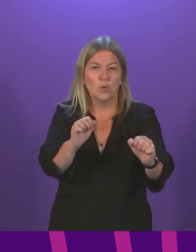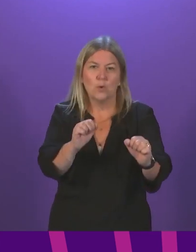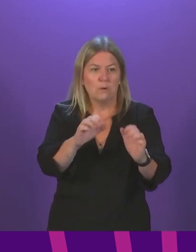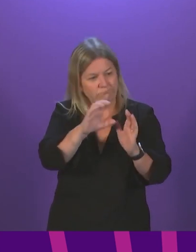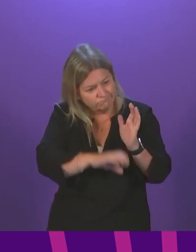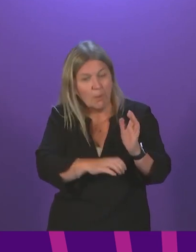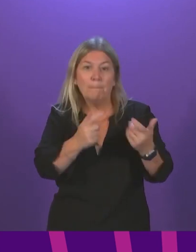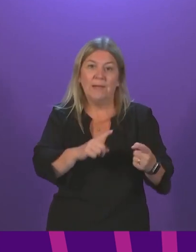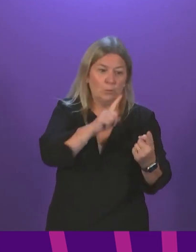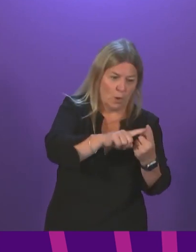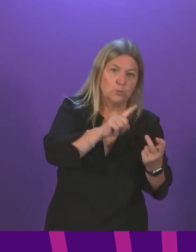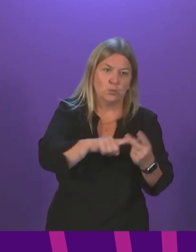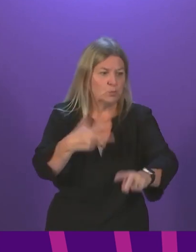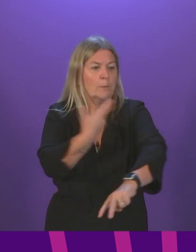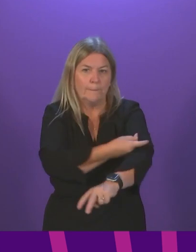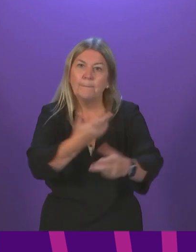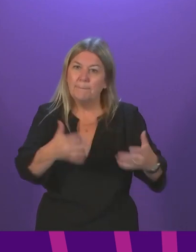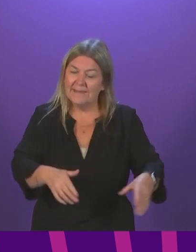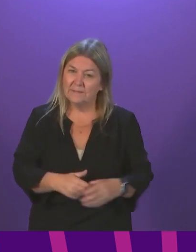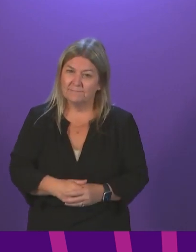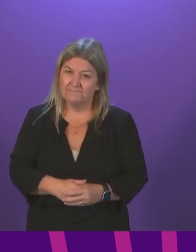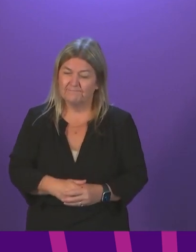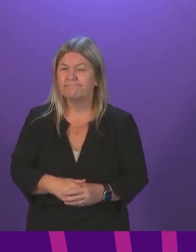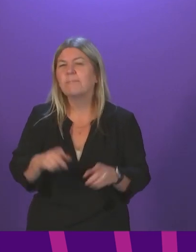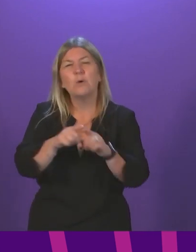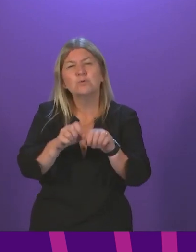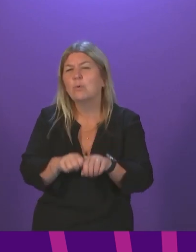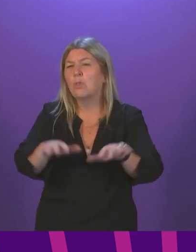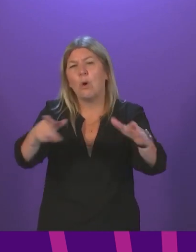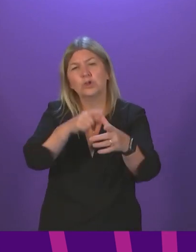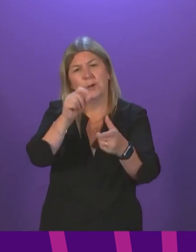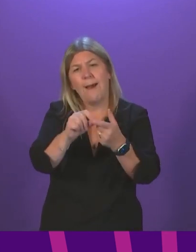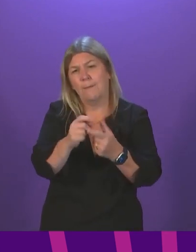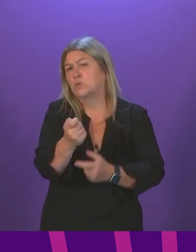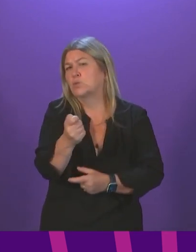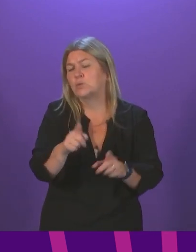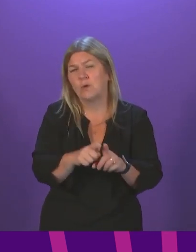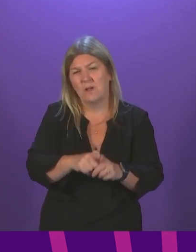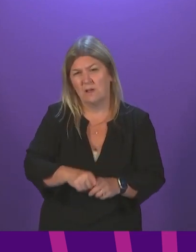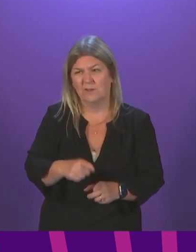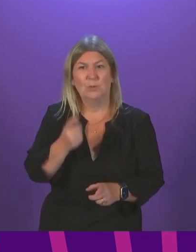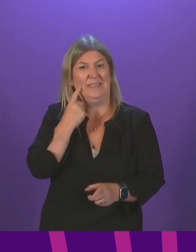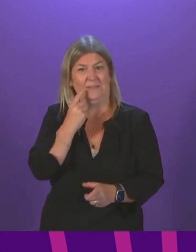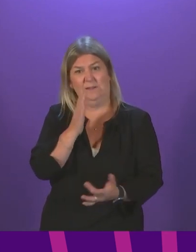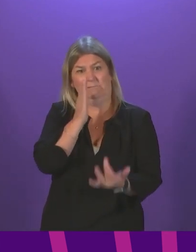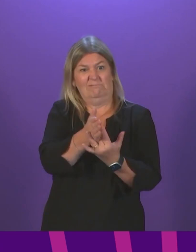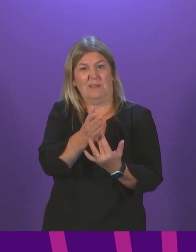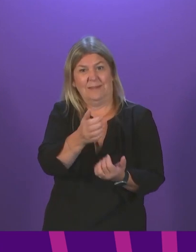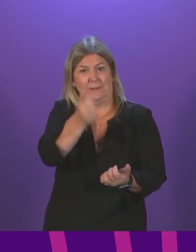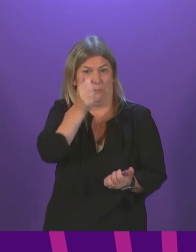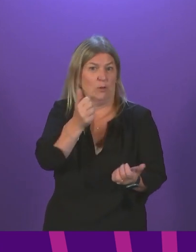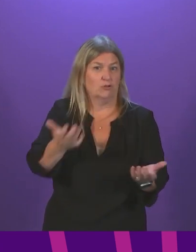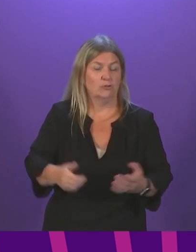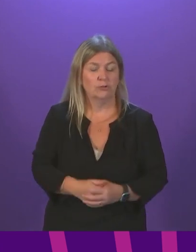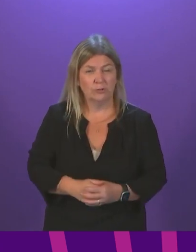this month, which, again, makes the system even easier. So these are all things that none of us want to have to do. I hope this doesn't